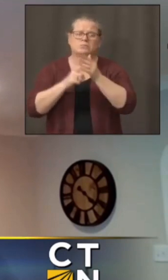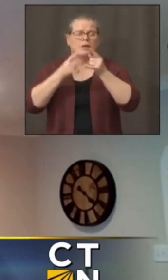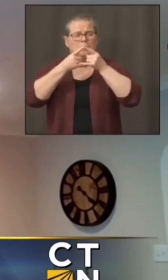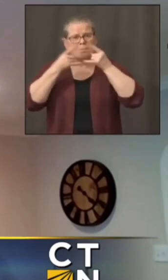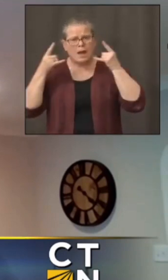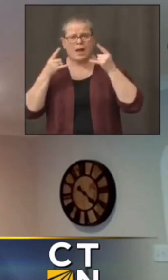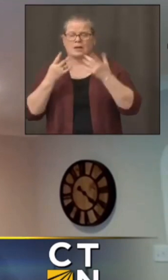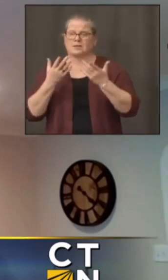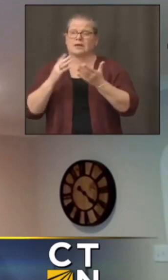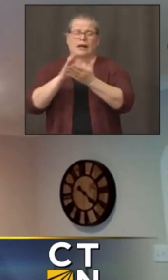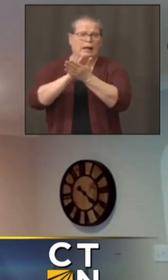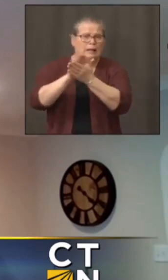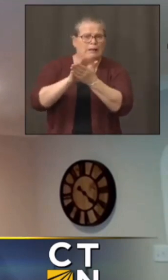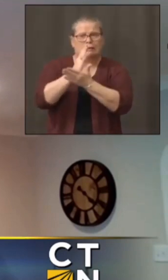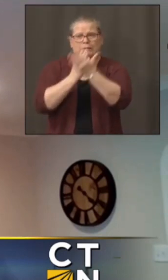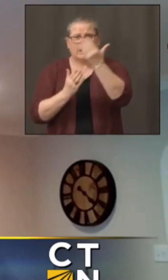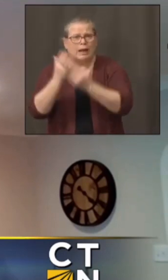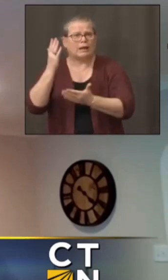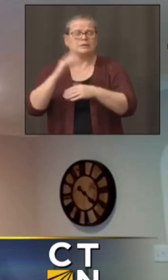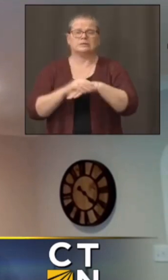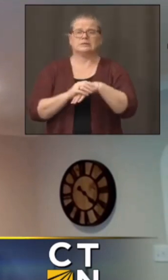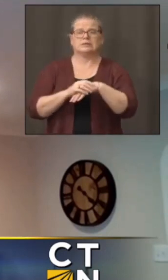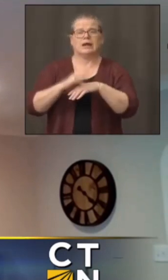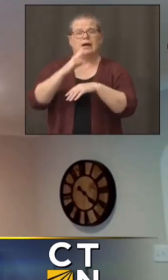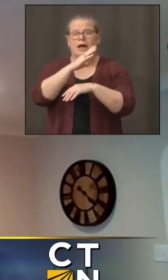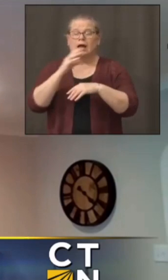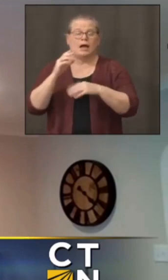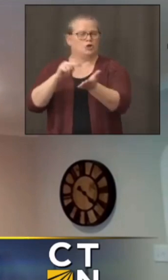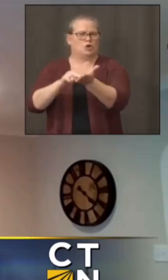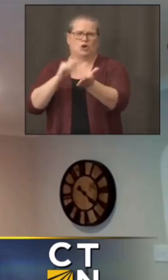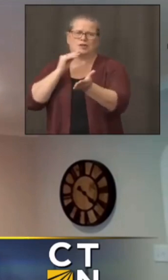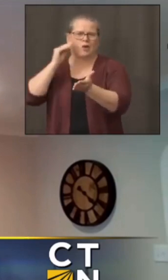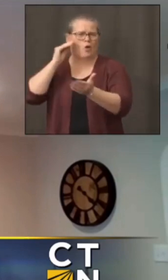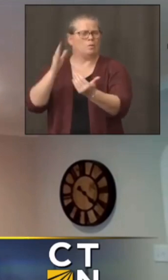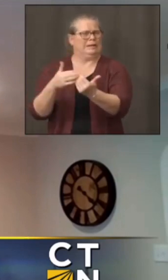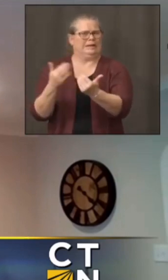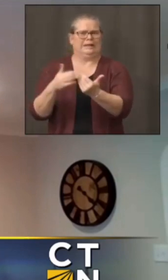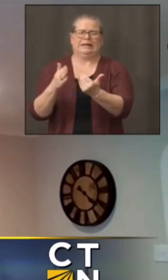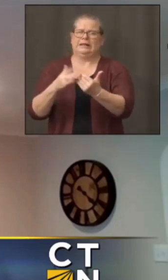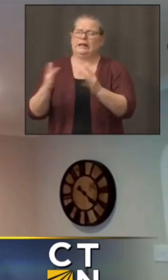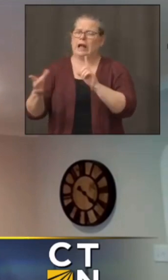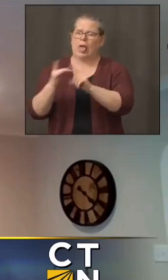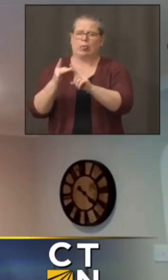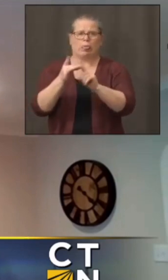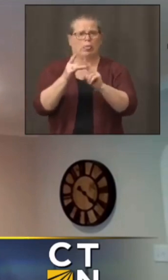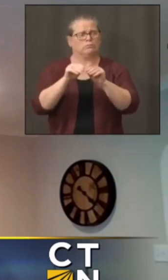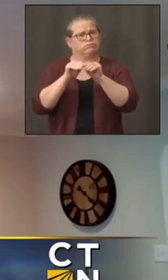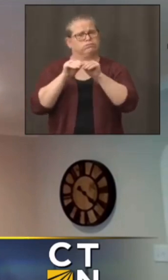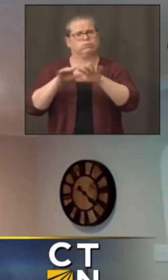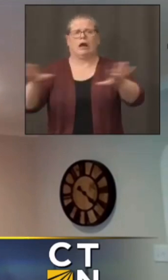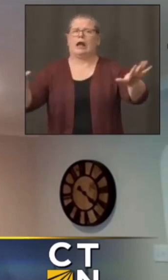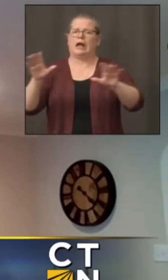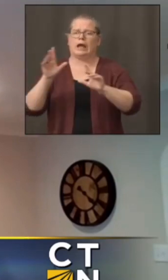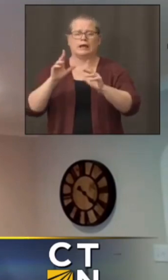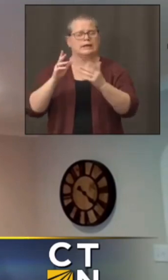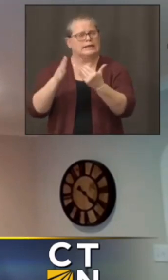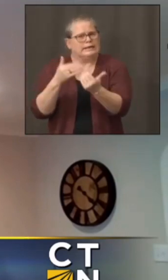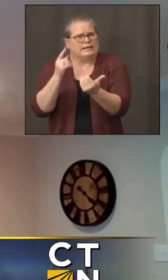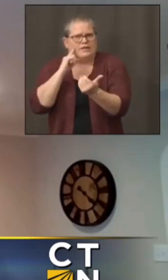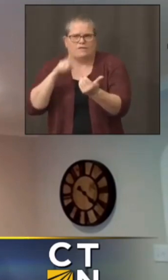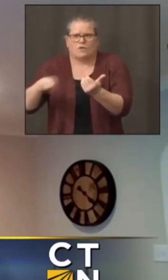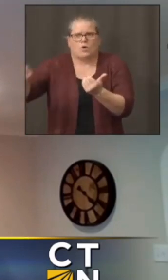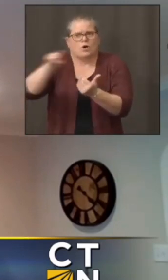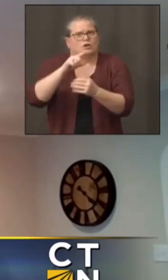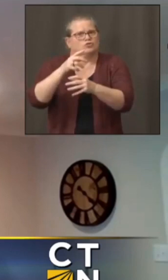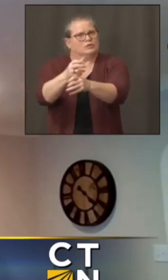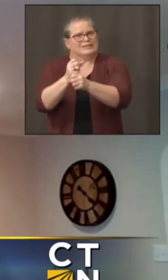nursing facilities are very susceptible and vulnerable as we've learned the hard way during this pandemic to the infection being brought